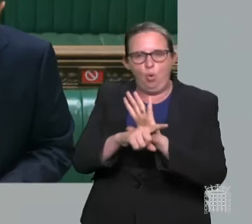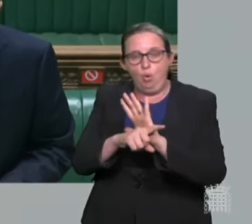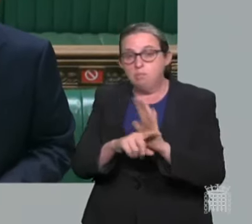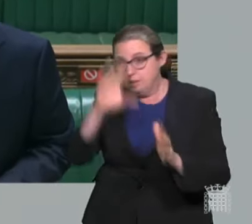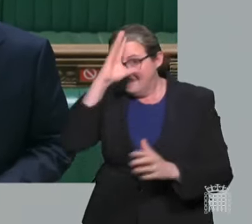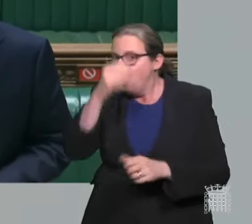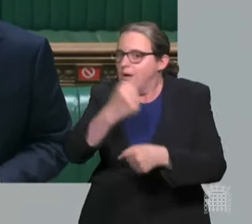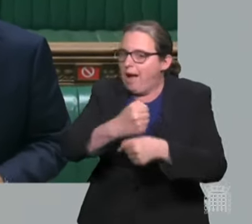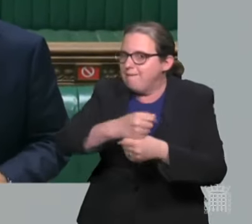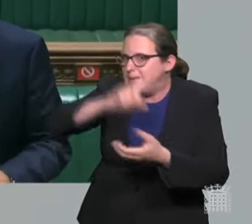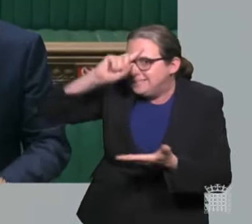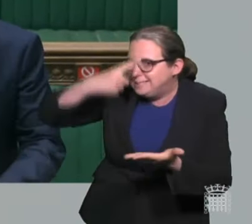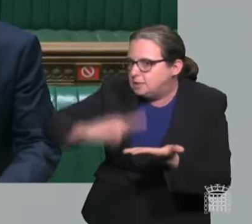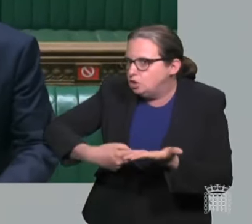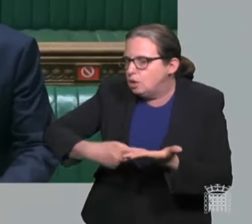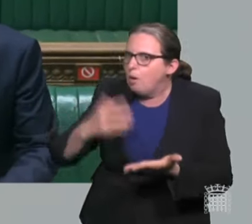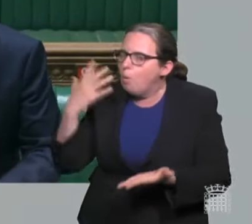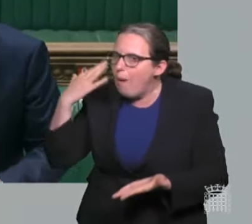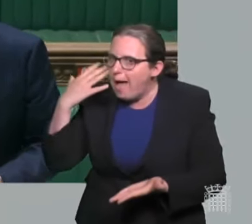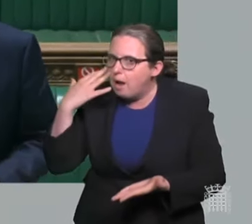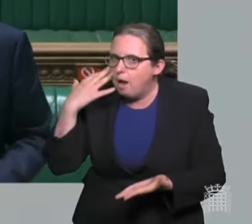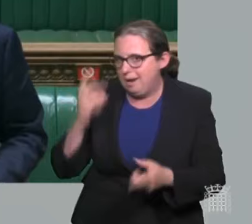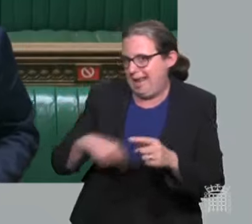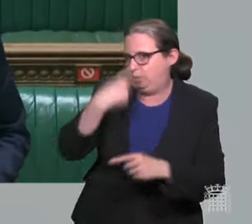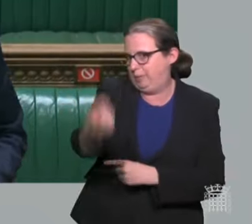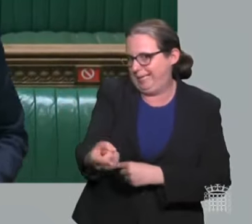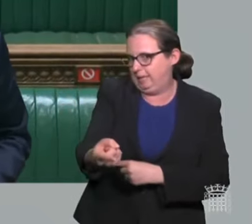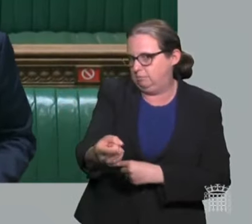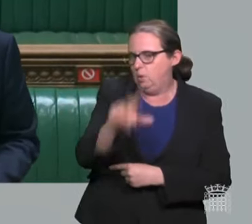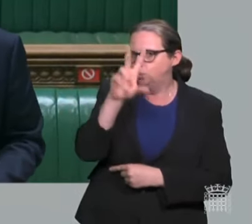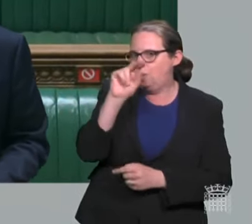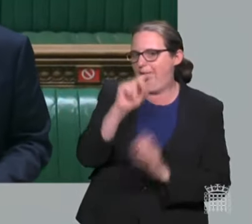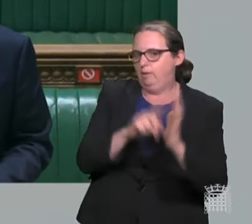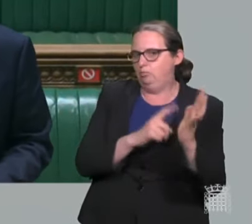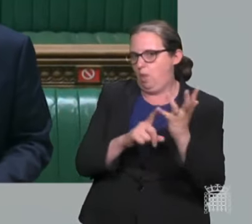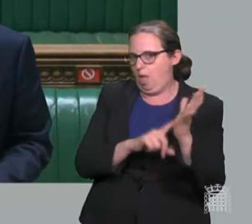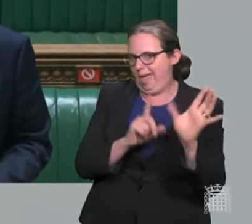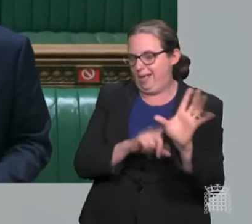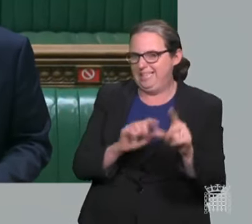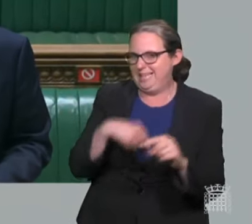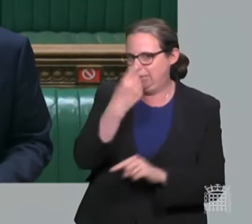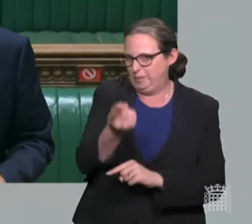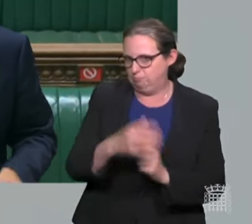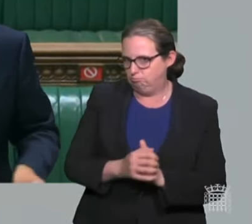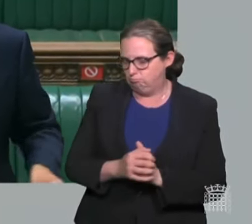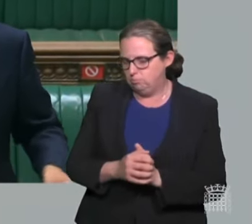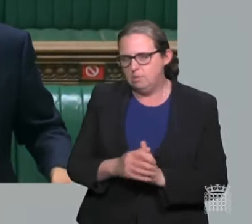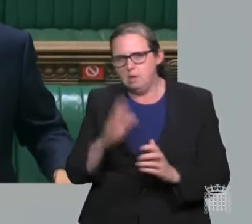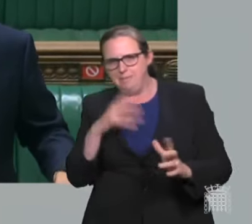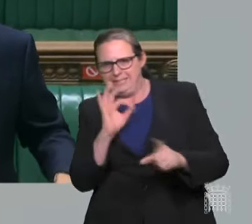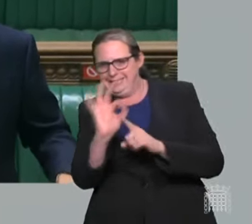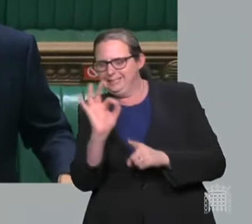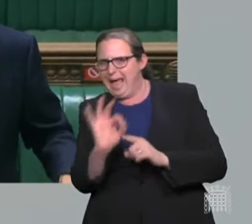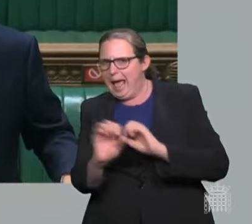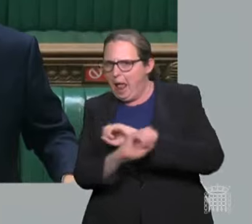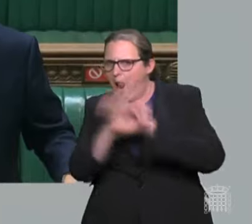12th of July. So today, Mr Speaker, I wish to set out further details of what Step 4 will